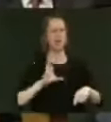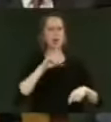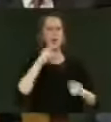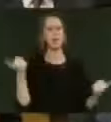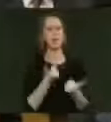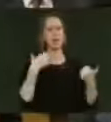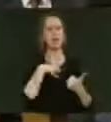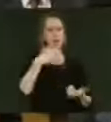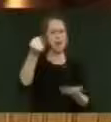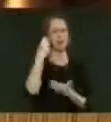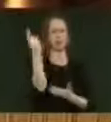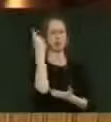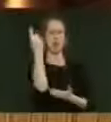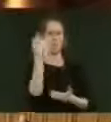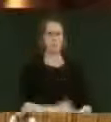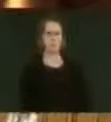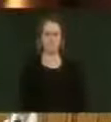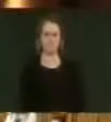many more Budgets to come.